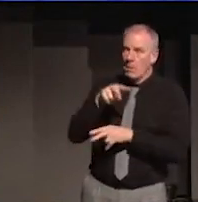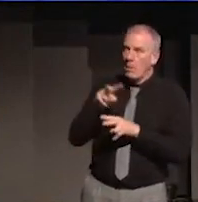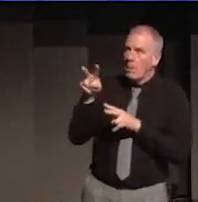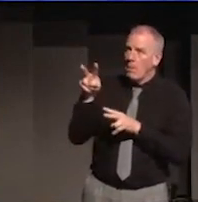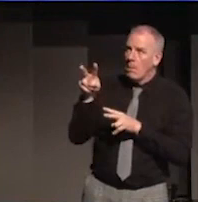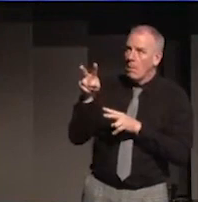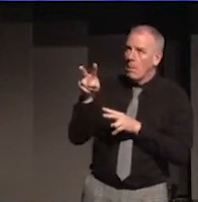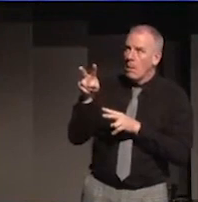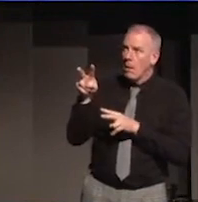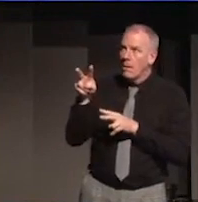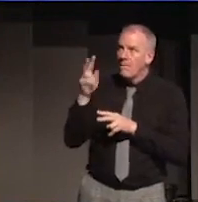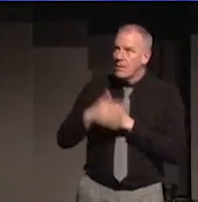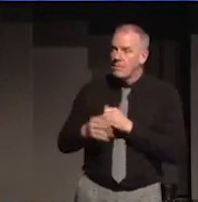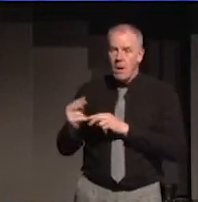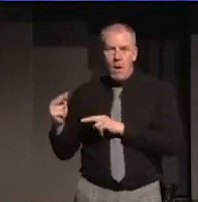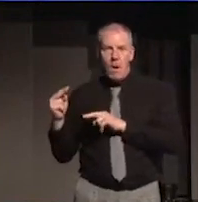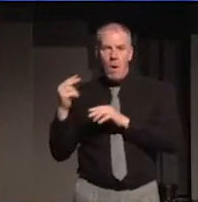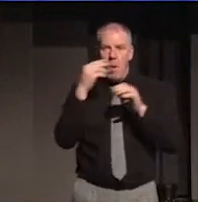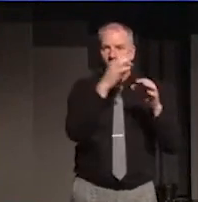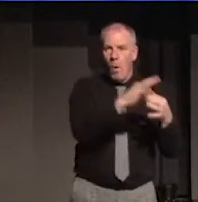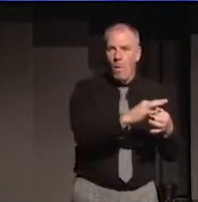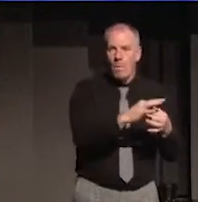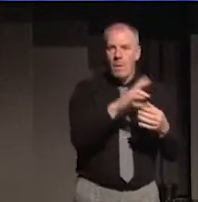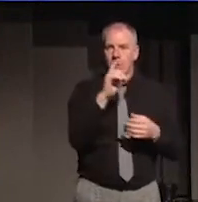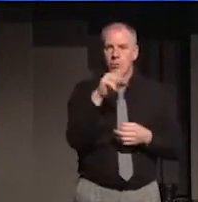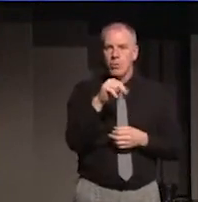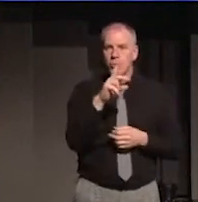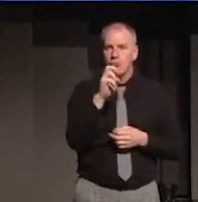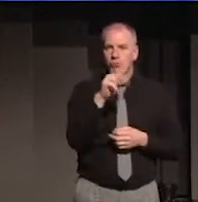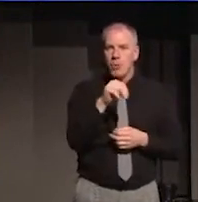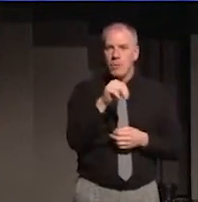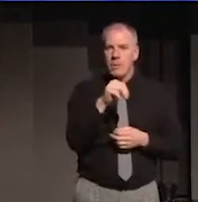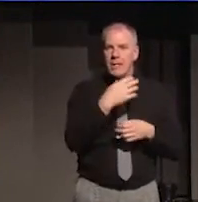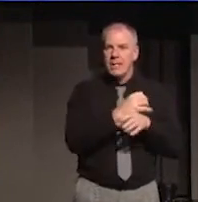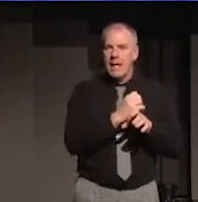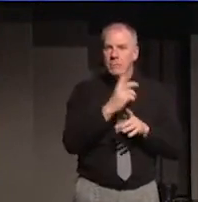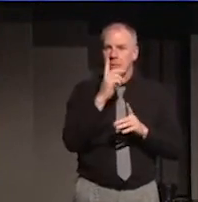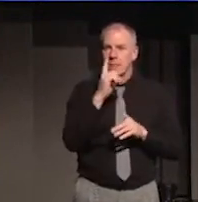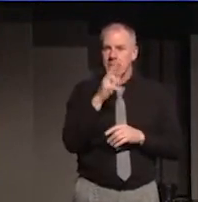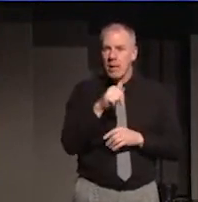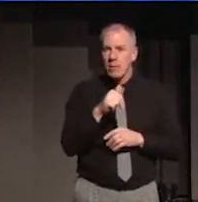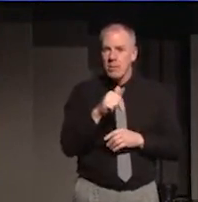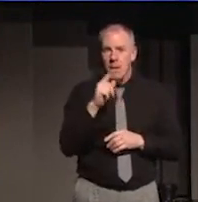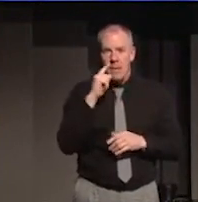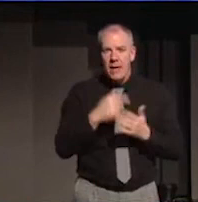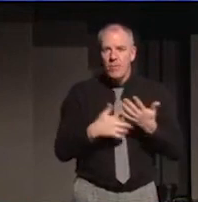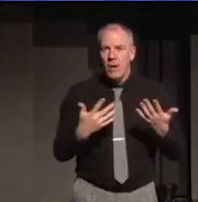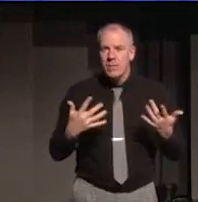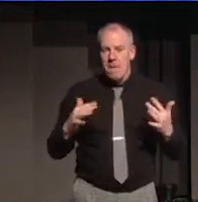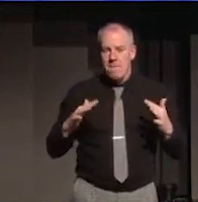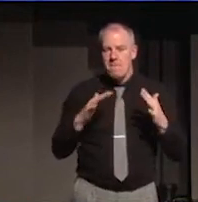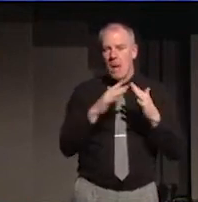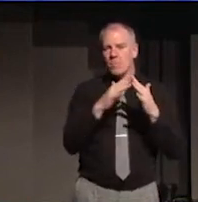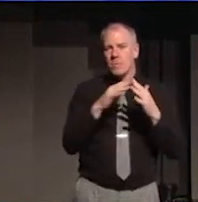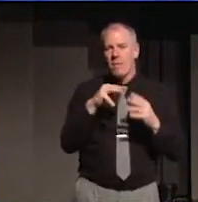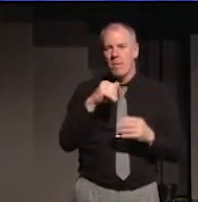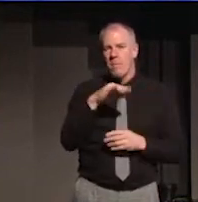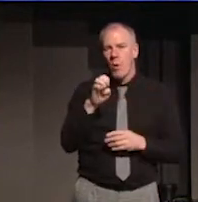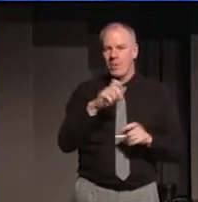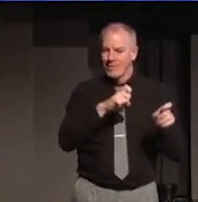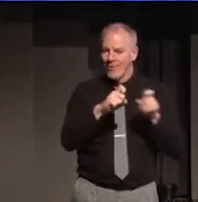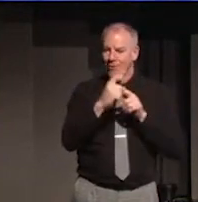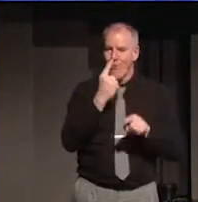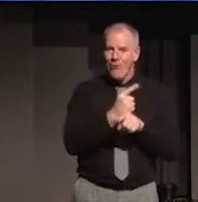I drove home to Dundrum County down and would you believe the mountains are more and we're still standing. The flags were up on the